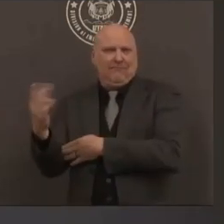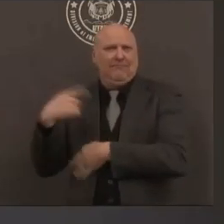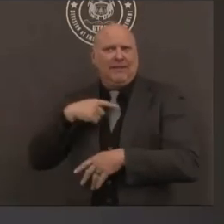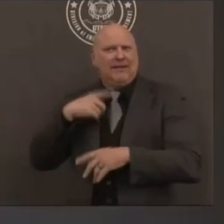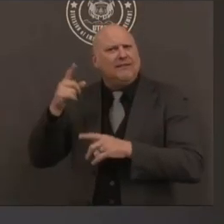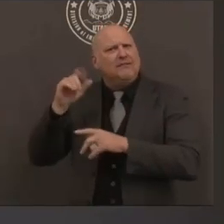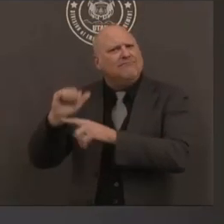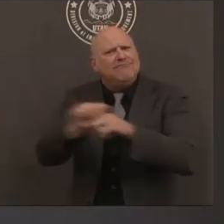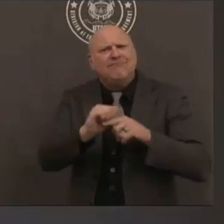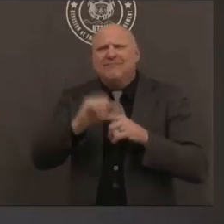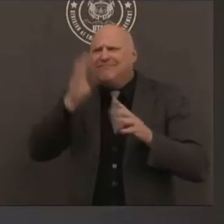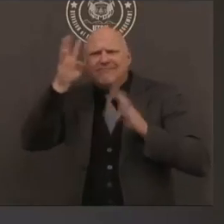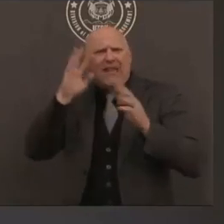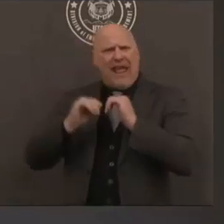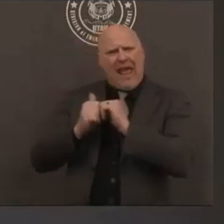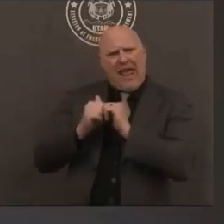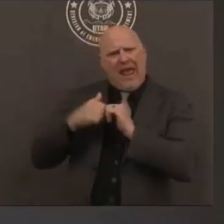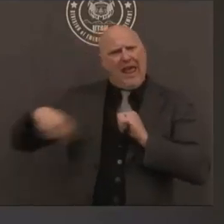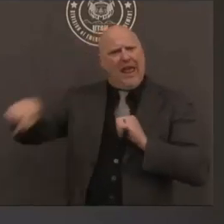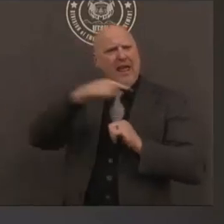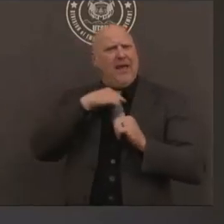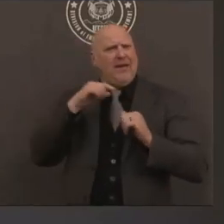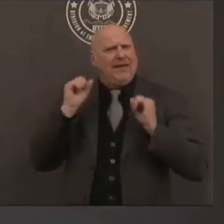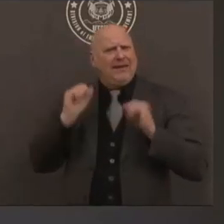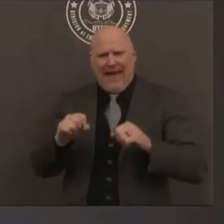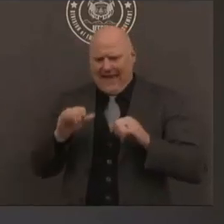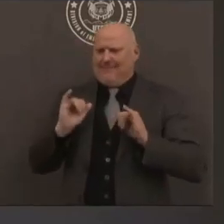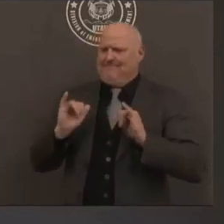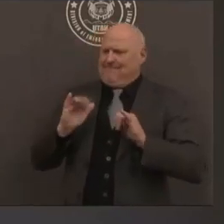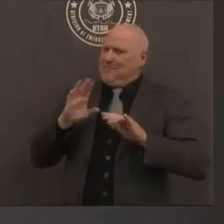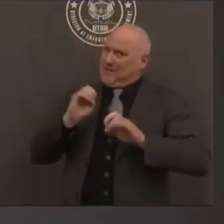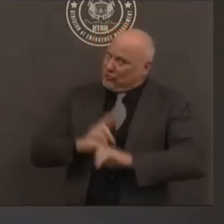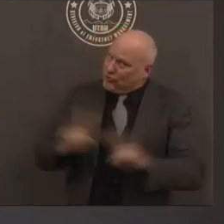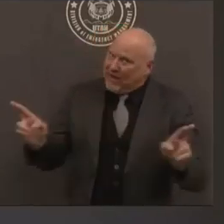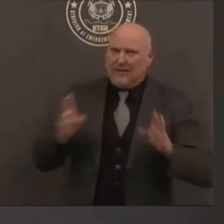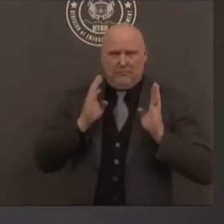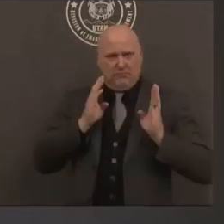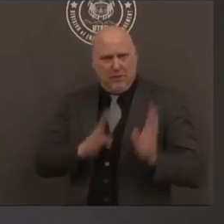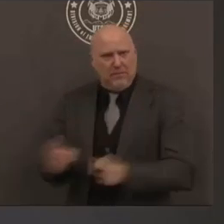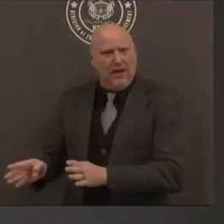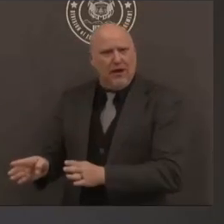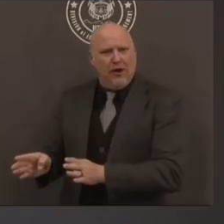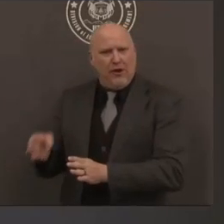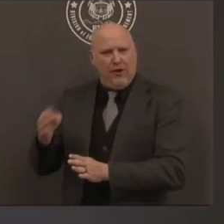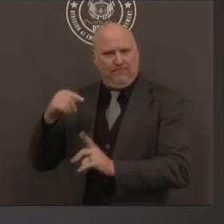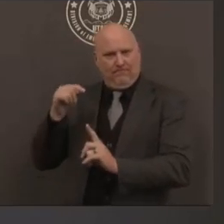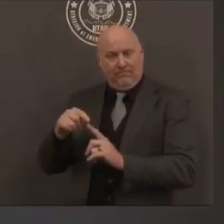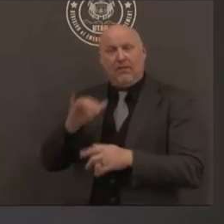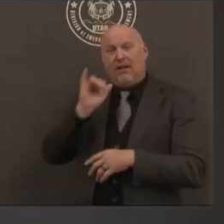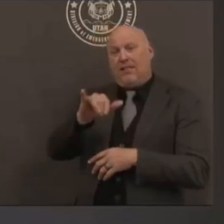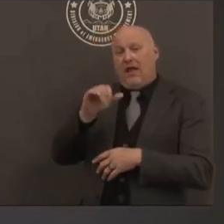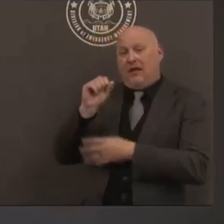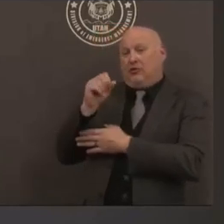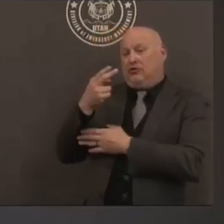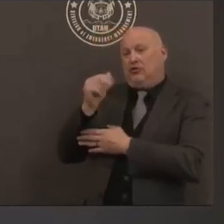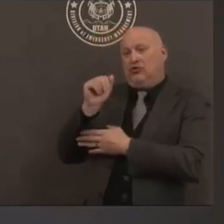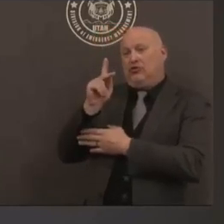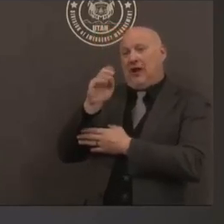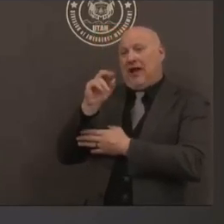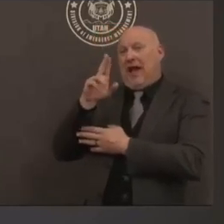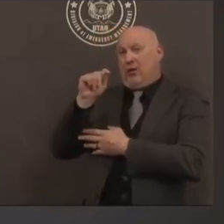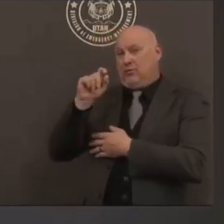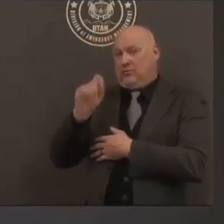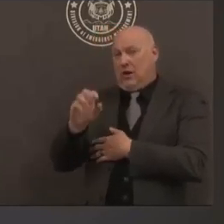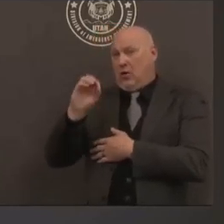prepare for earthquakes today you can go to shakeout.org utah and you can read all about